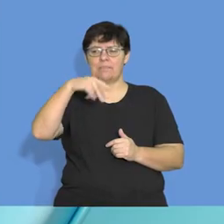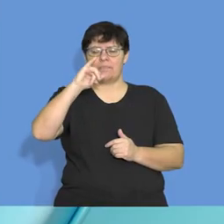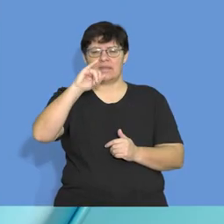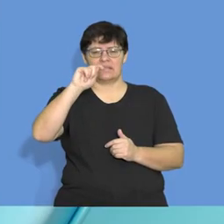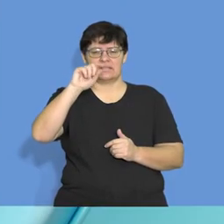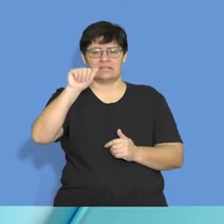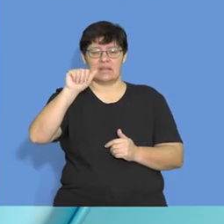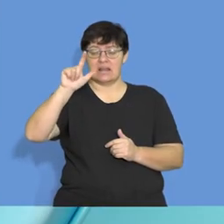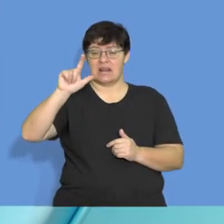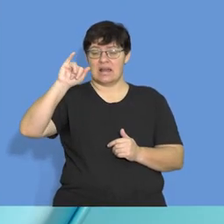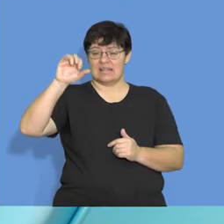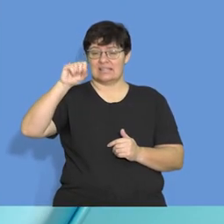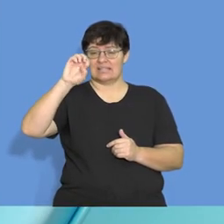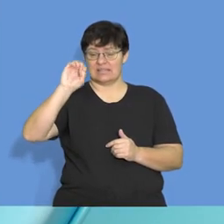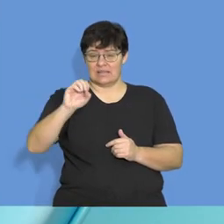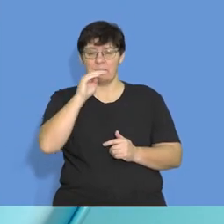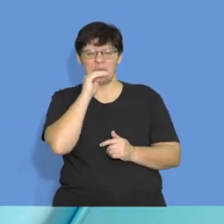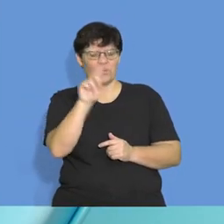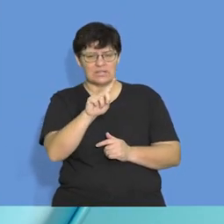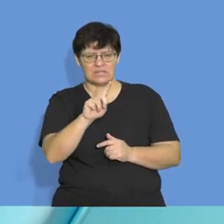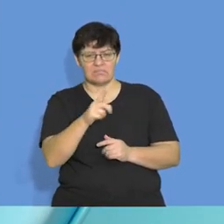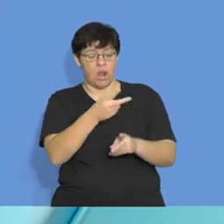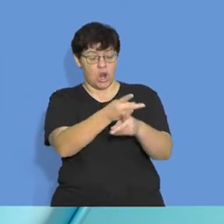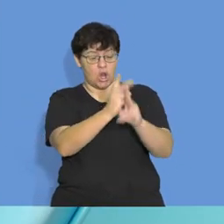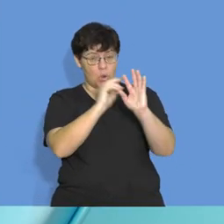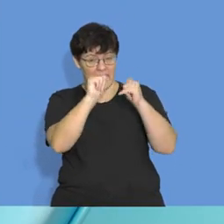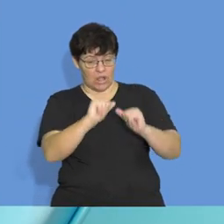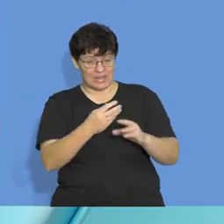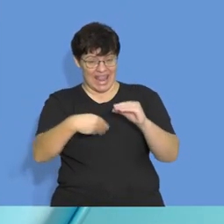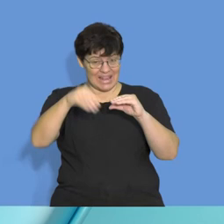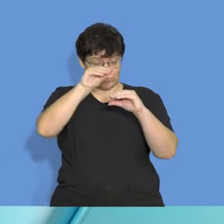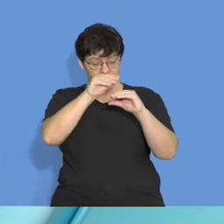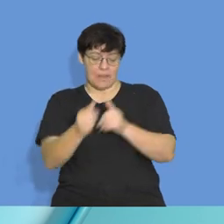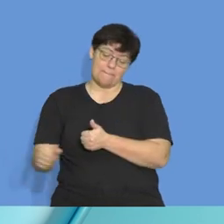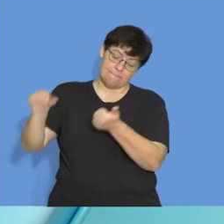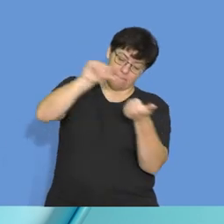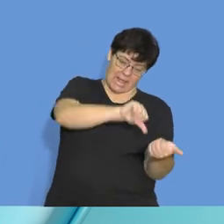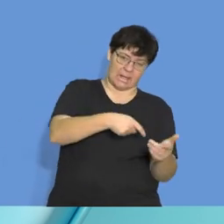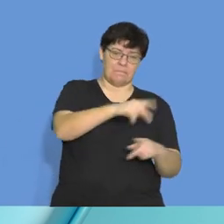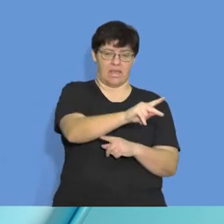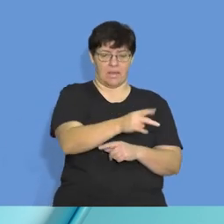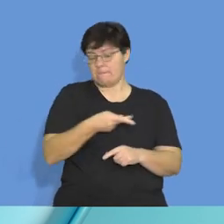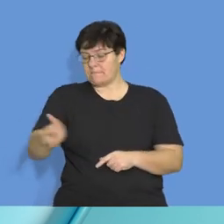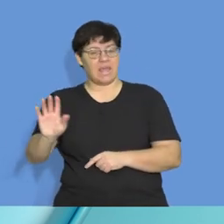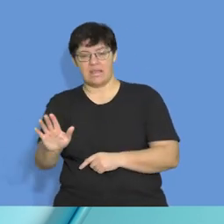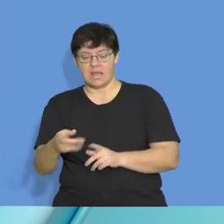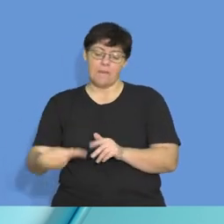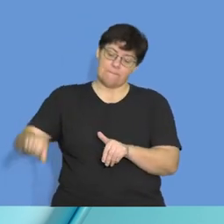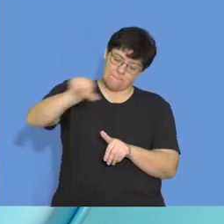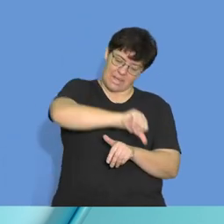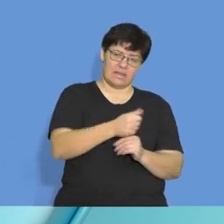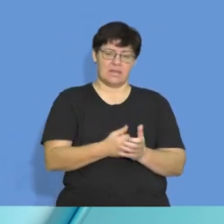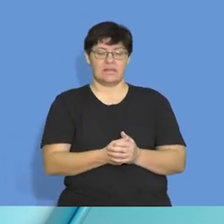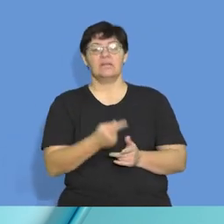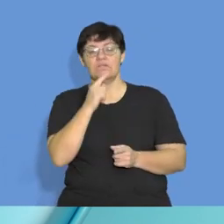interest is added back to your loan account. Right? So what's your entry? When you're processing interest on loan, you